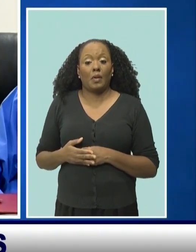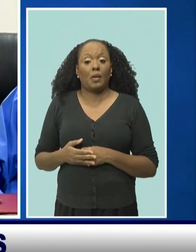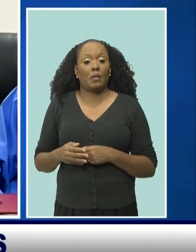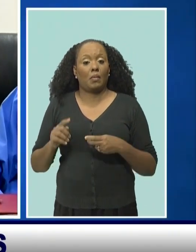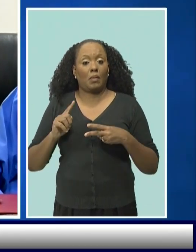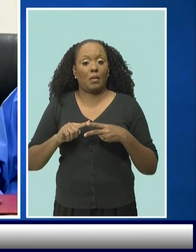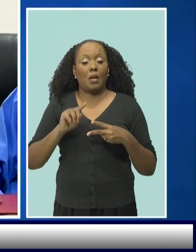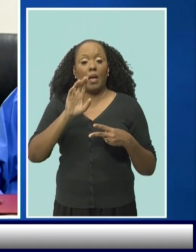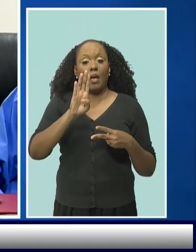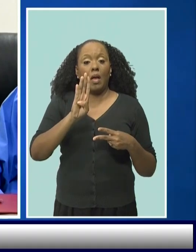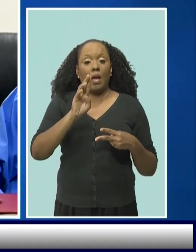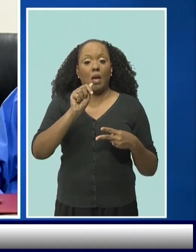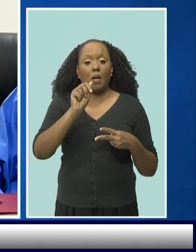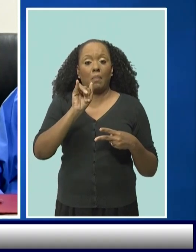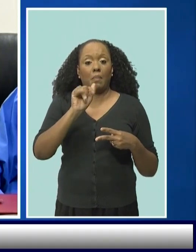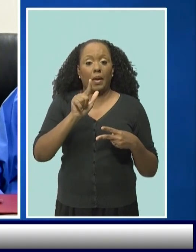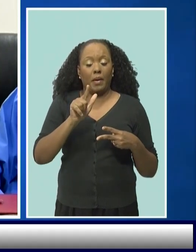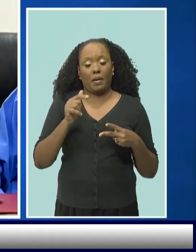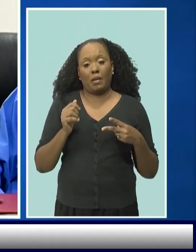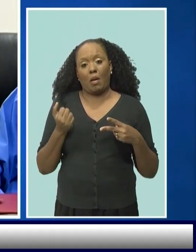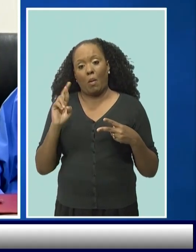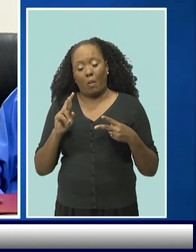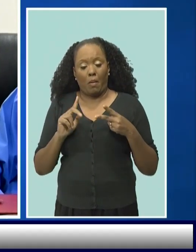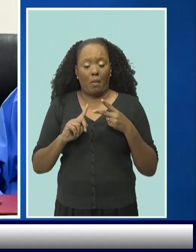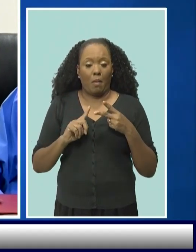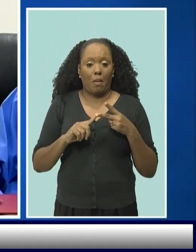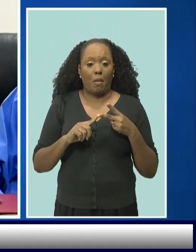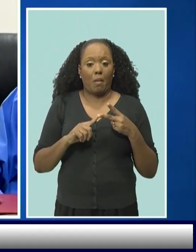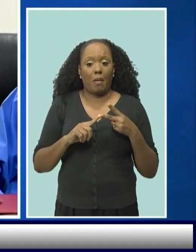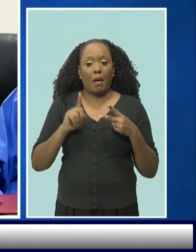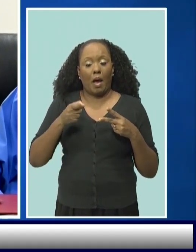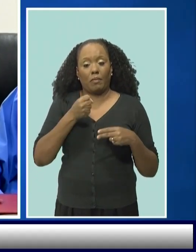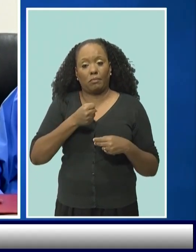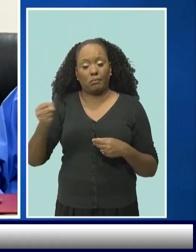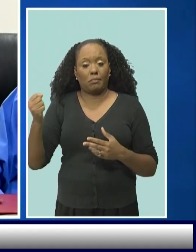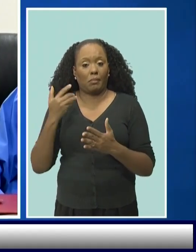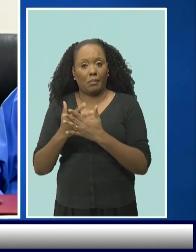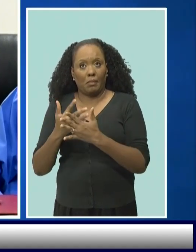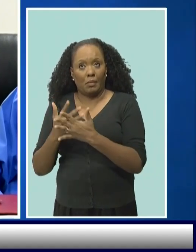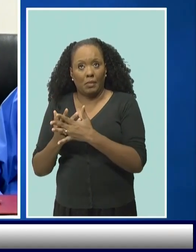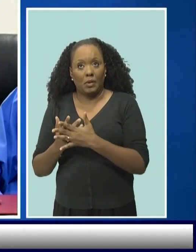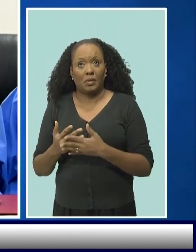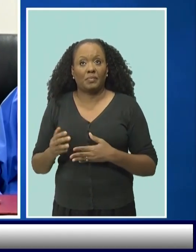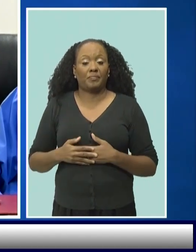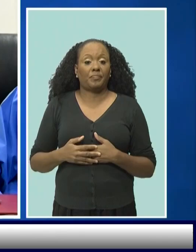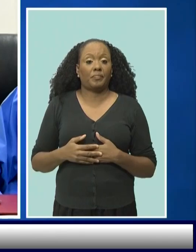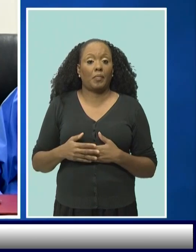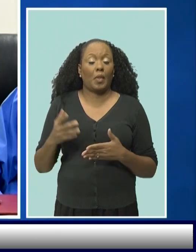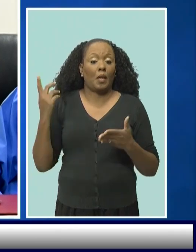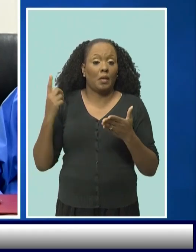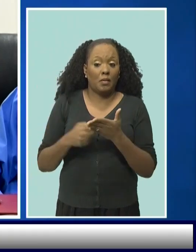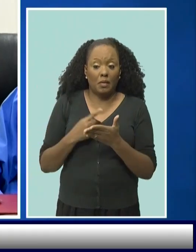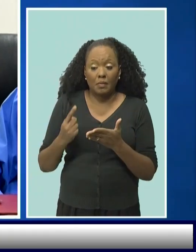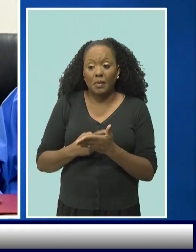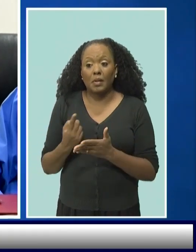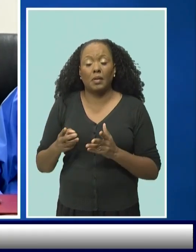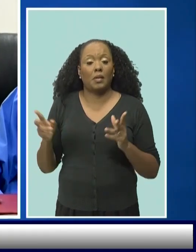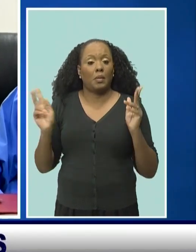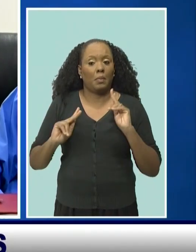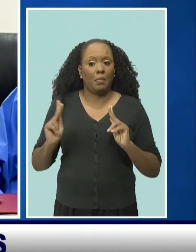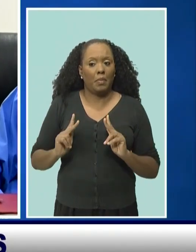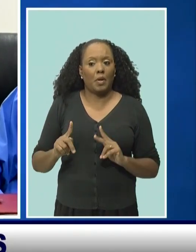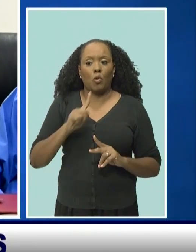And sometimes there are prolific offenders, priority offenders where we are concerned